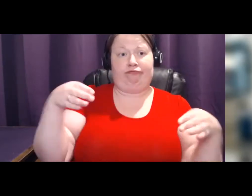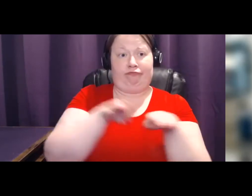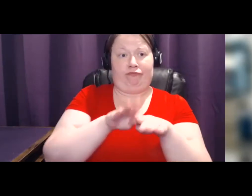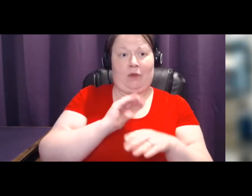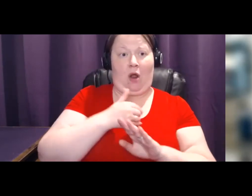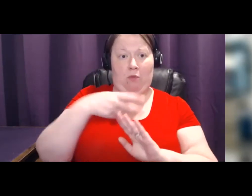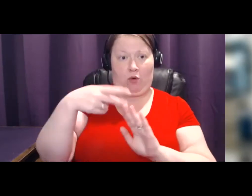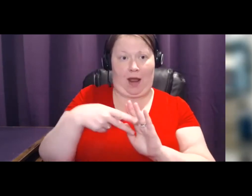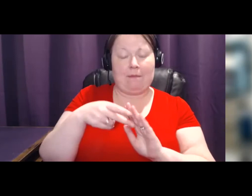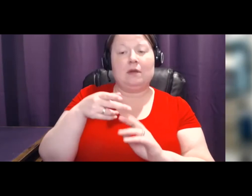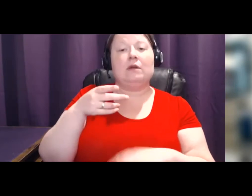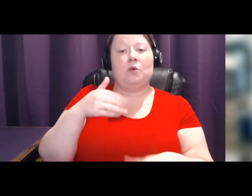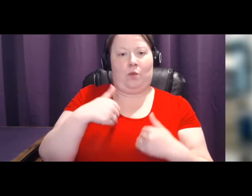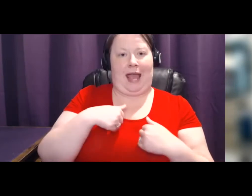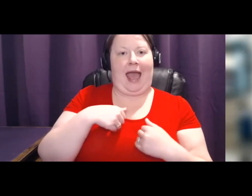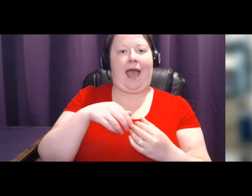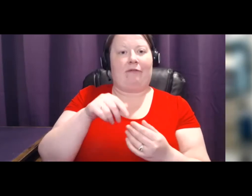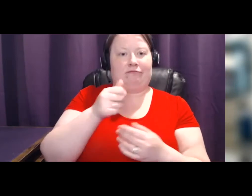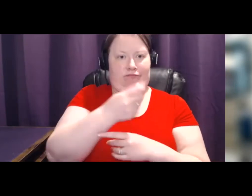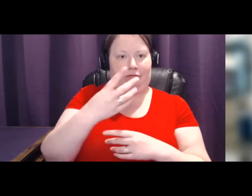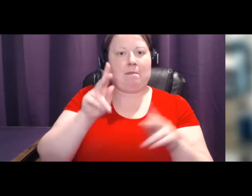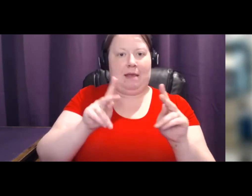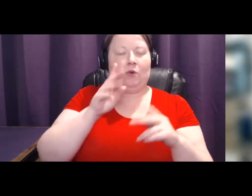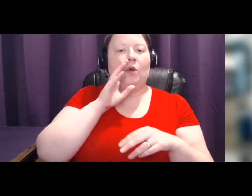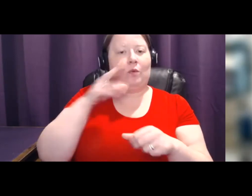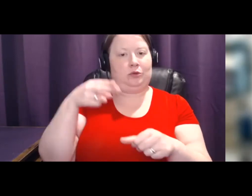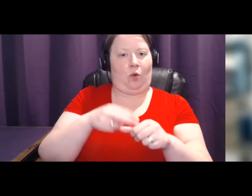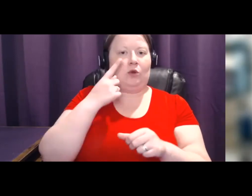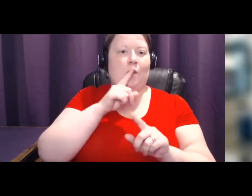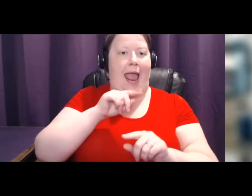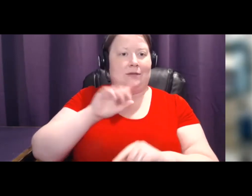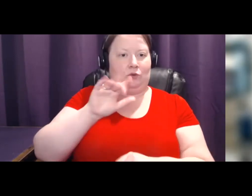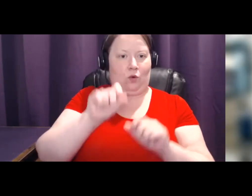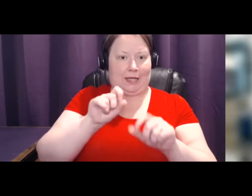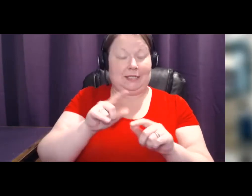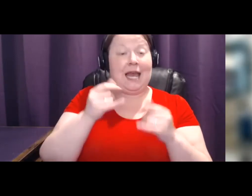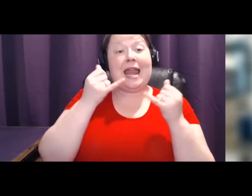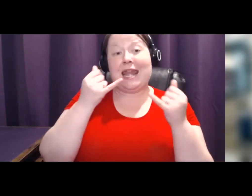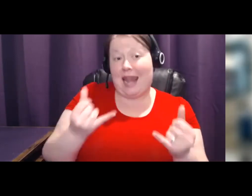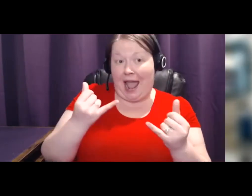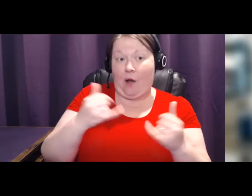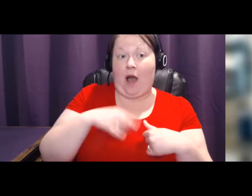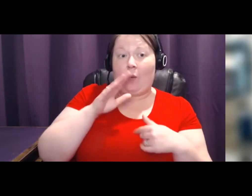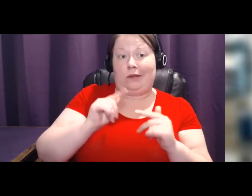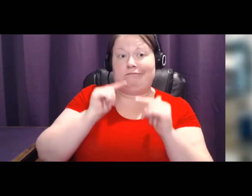and founder or CEO Andrea Wolf will be joining you to answer some of those questions. And right now, I want to turn things over to Brimm Foundation CEO